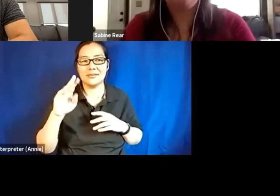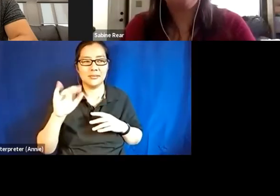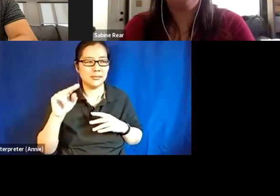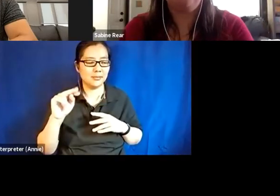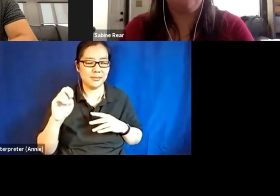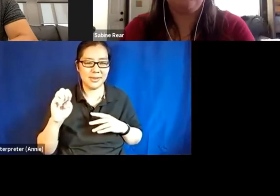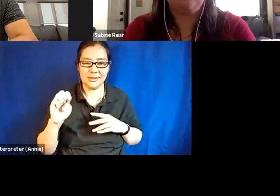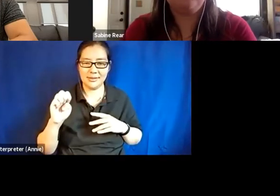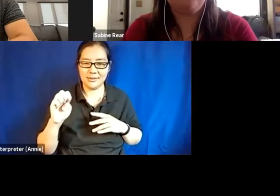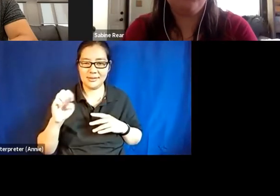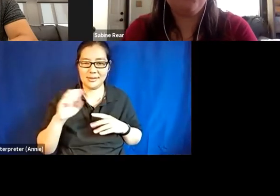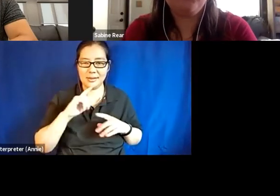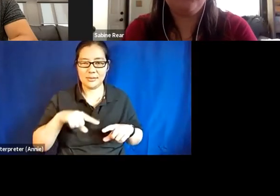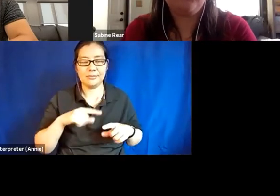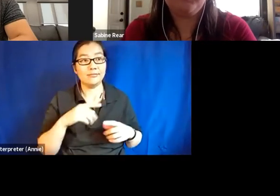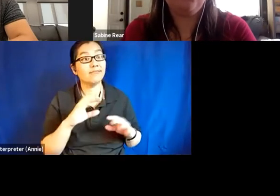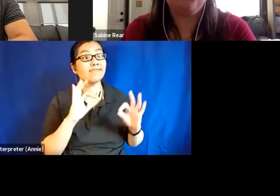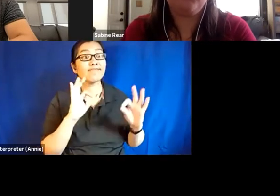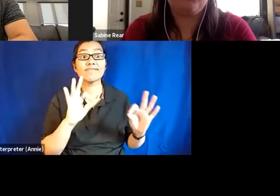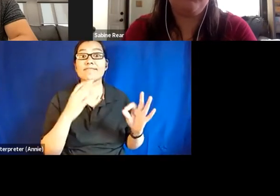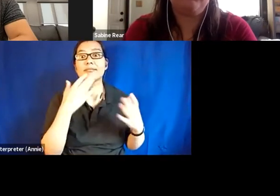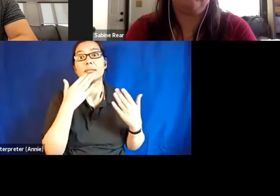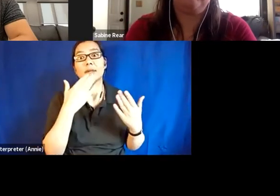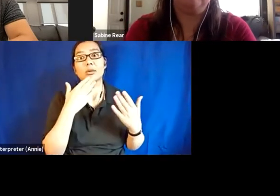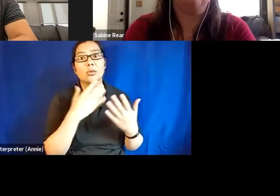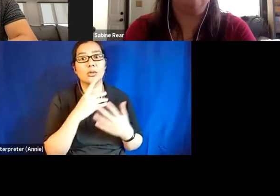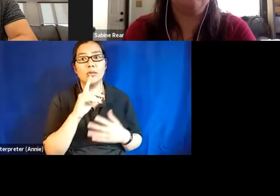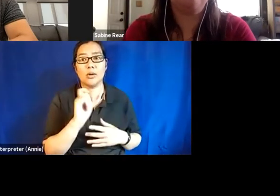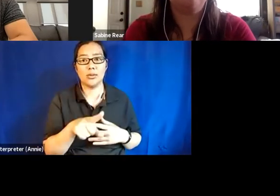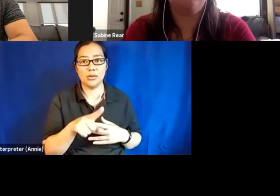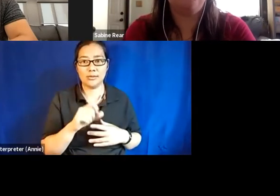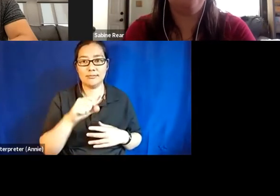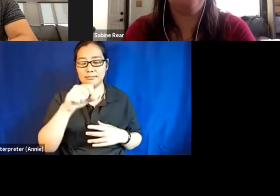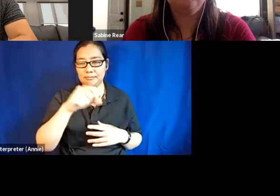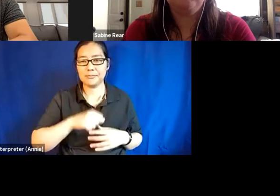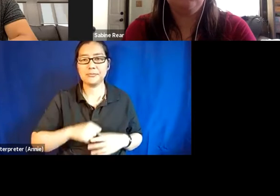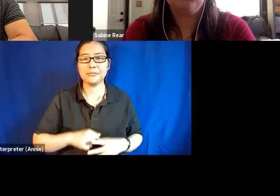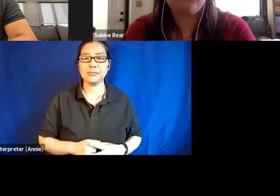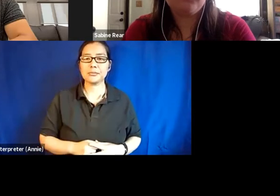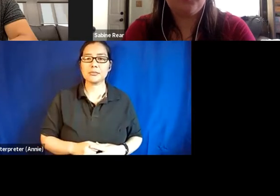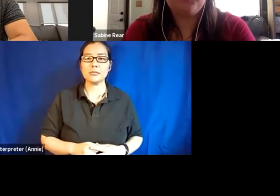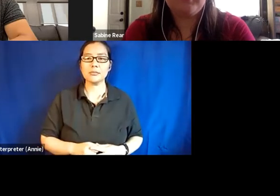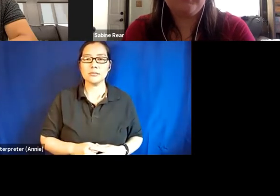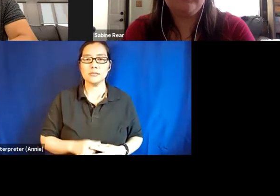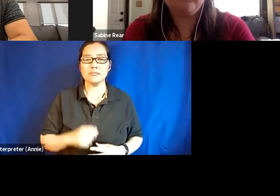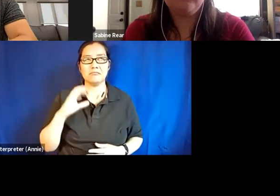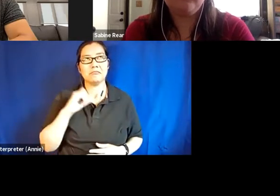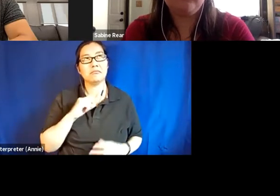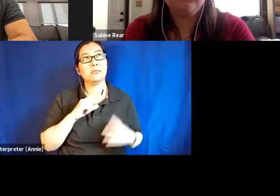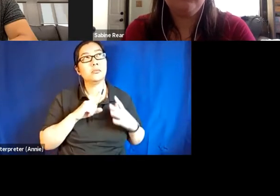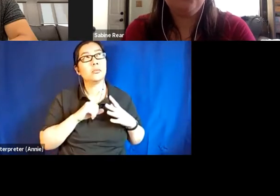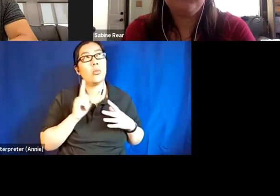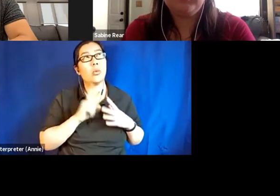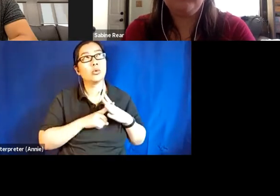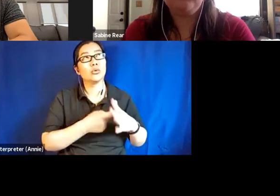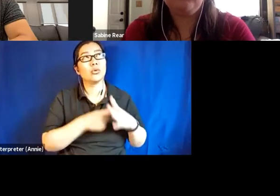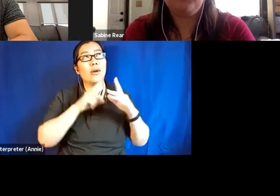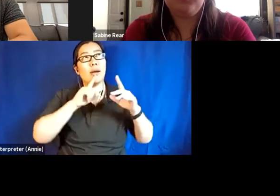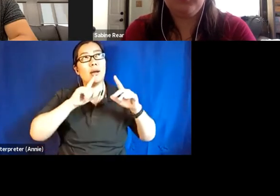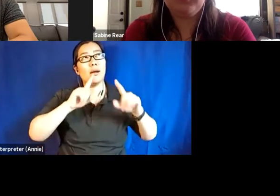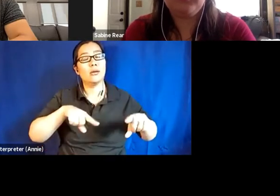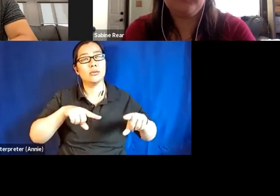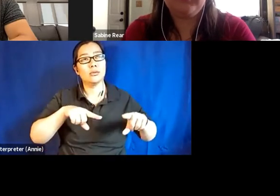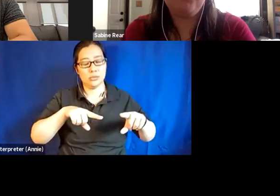Yeah, absolutely. Thanks very much for that question. And I guess where I'll start with that is because